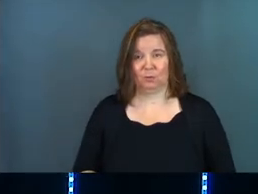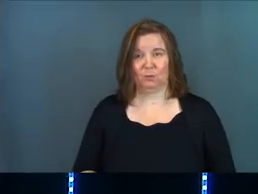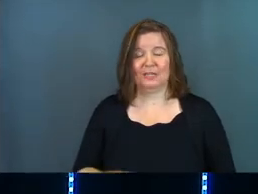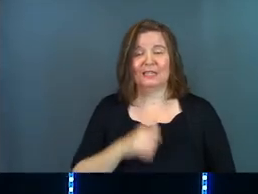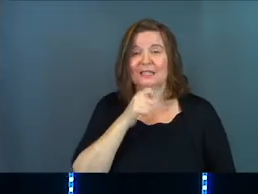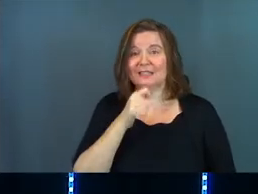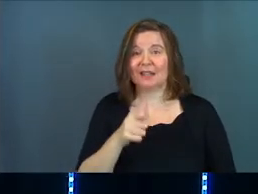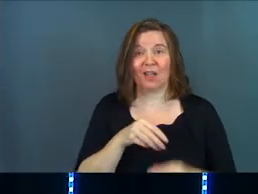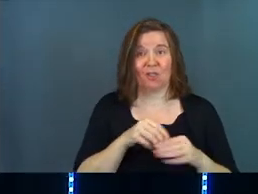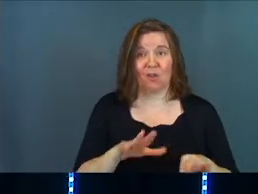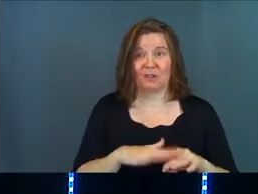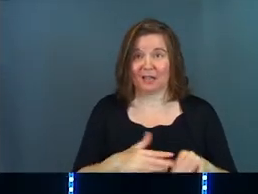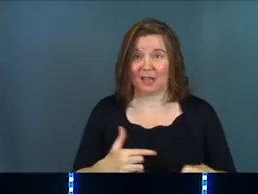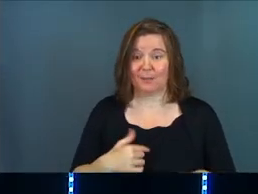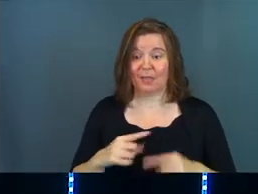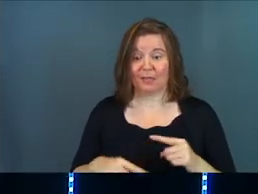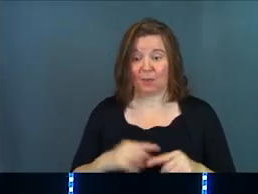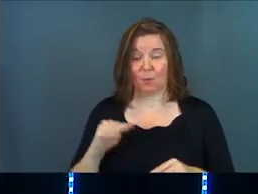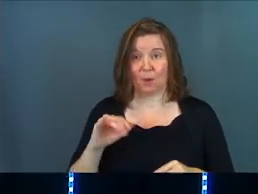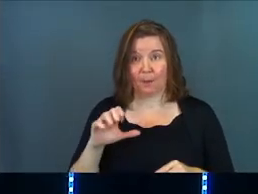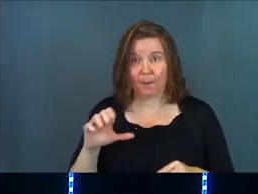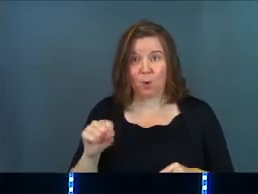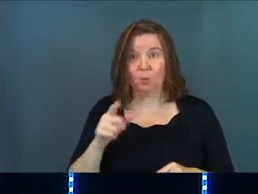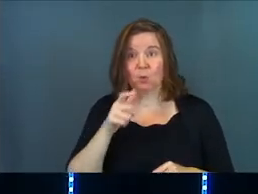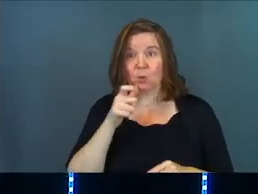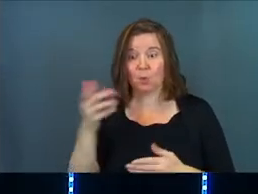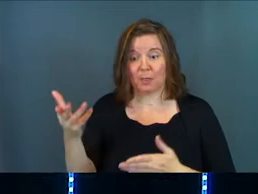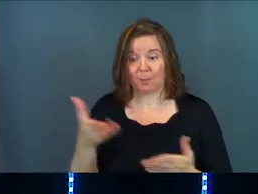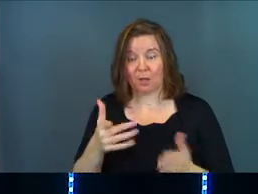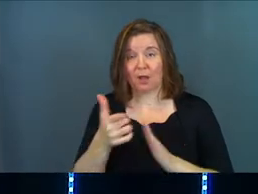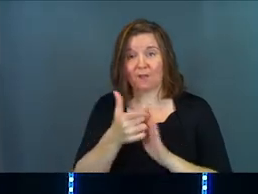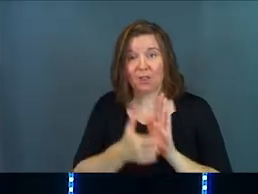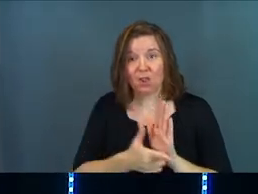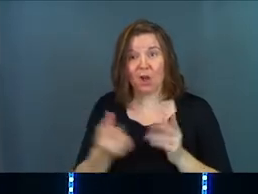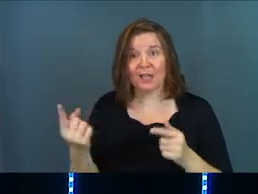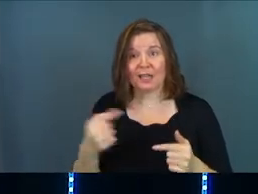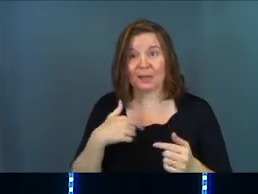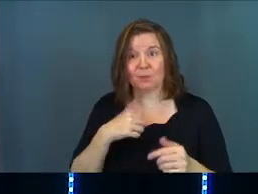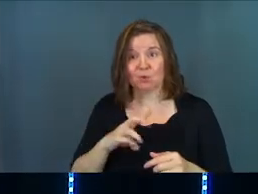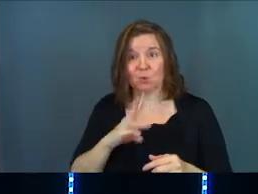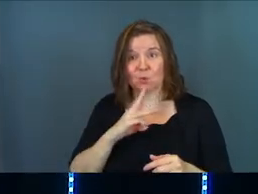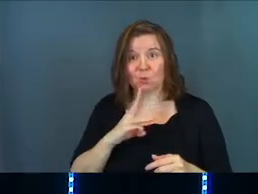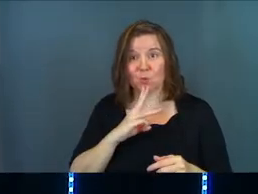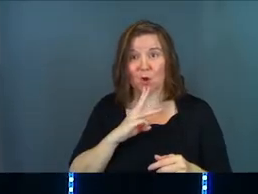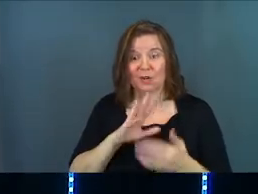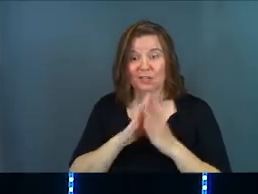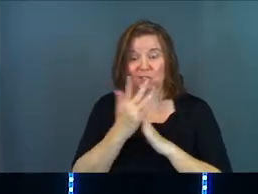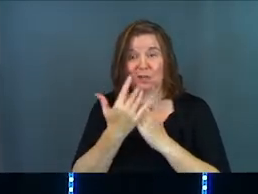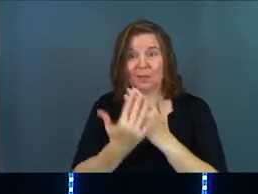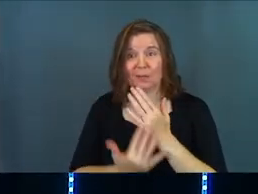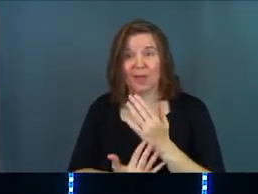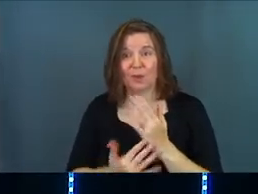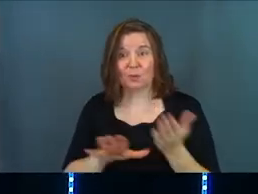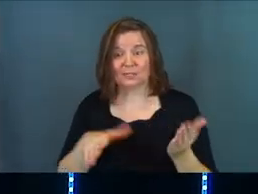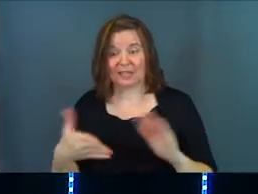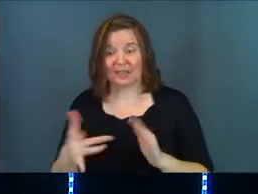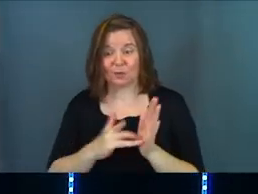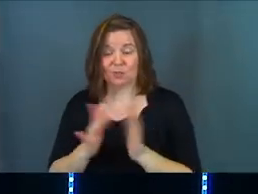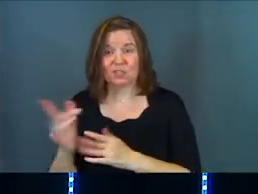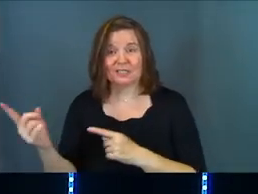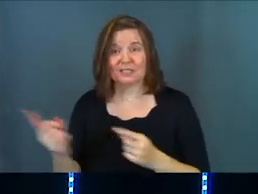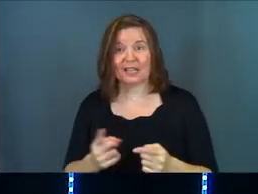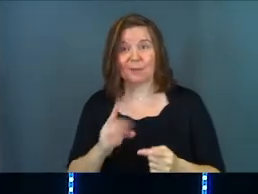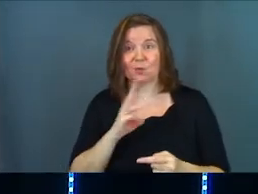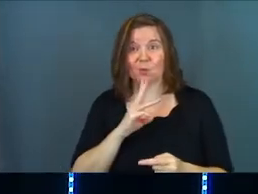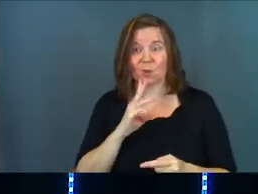It is not lost on me that when Moses, who is the bringer of the law, came to water, he turned it to blood, which was death. And when Jesus